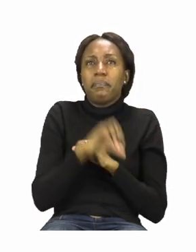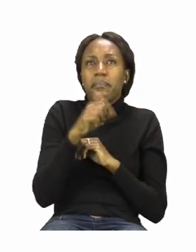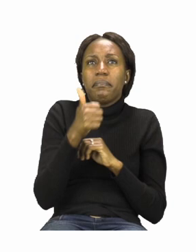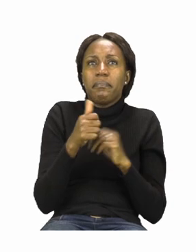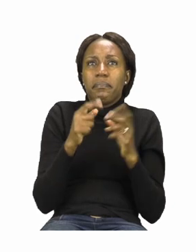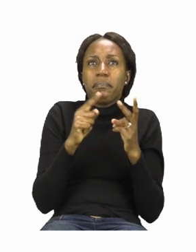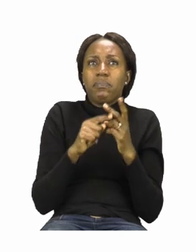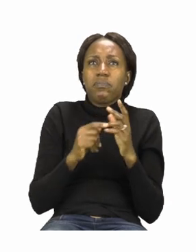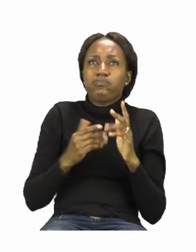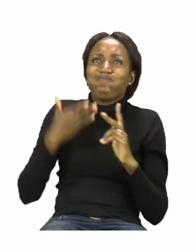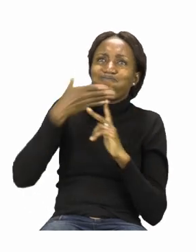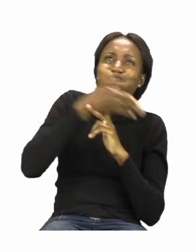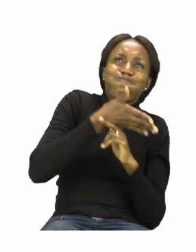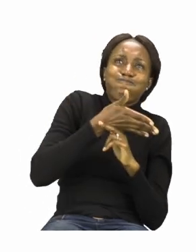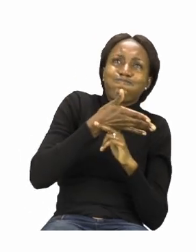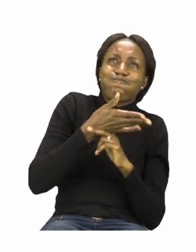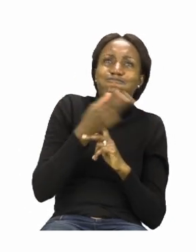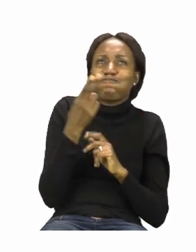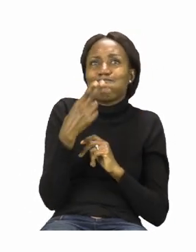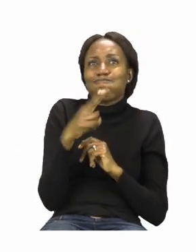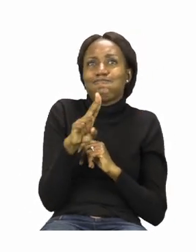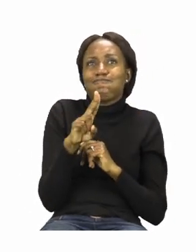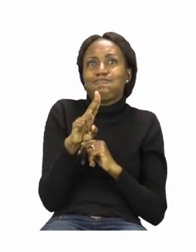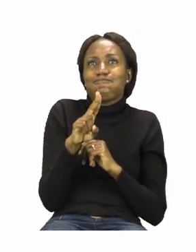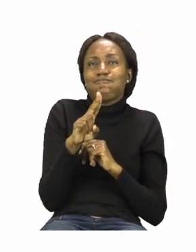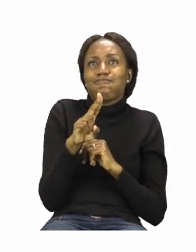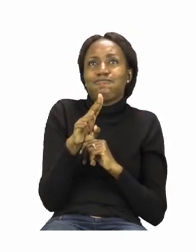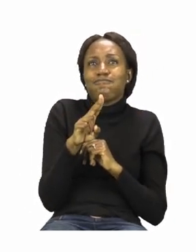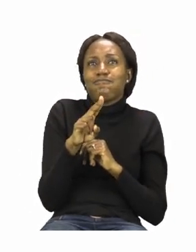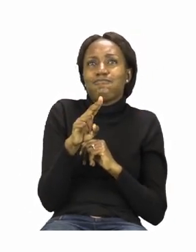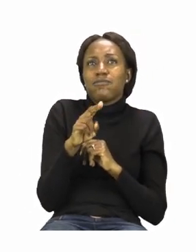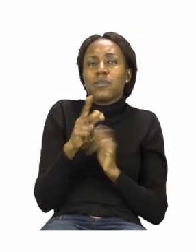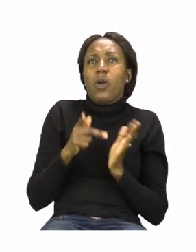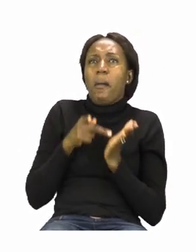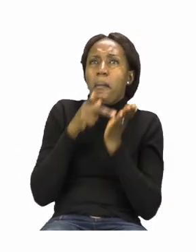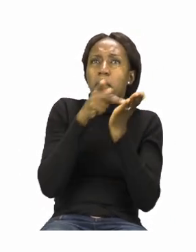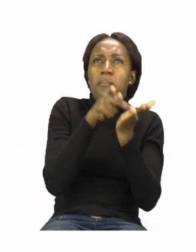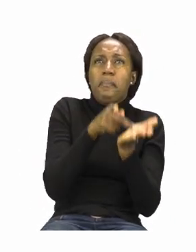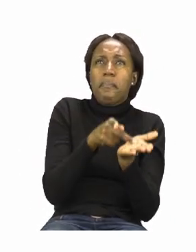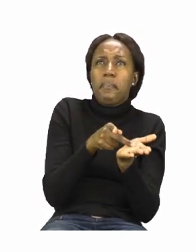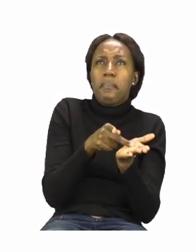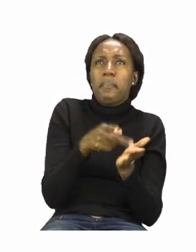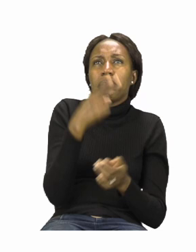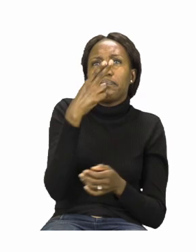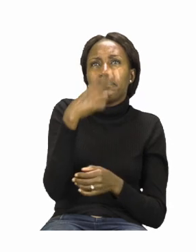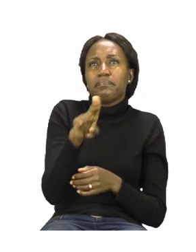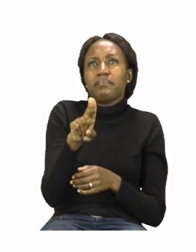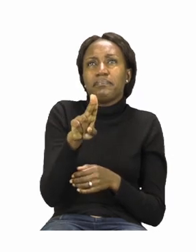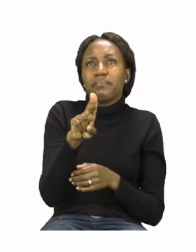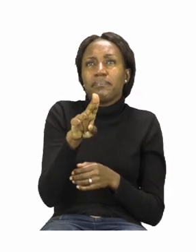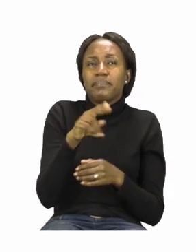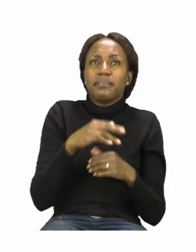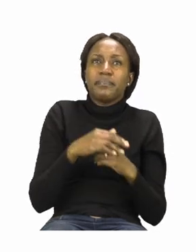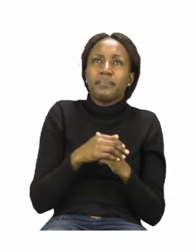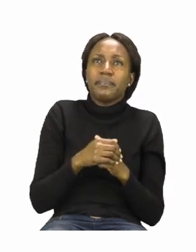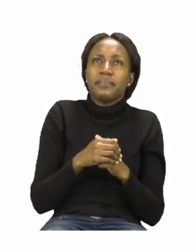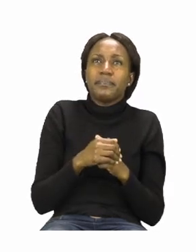says no entry. And the last one says no parking.